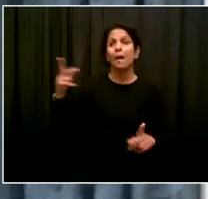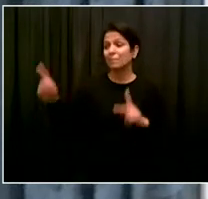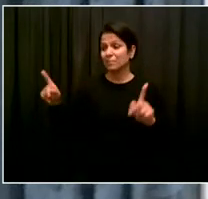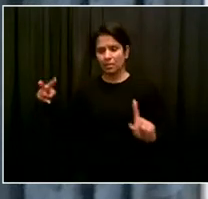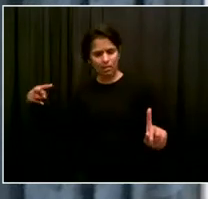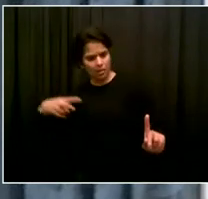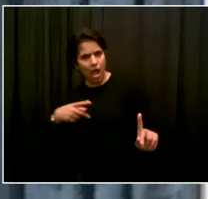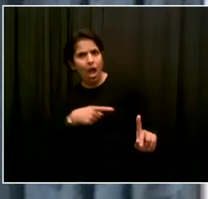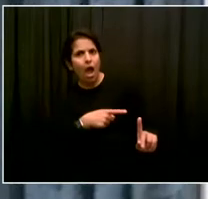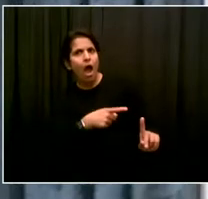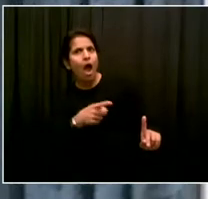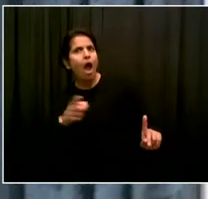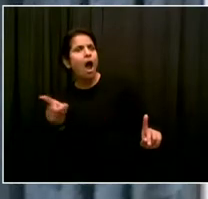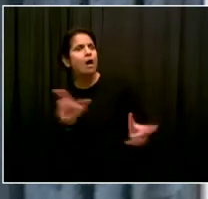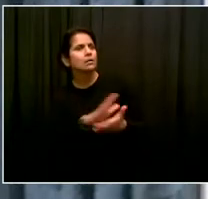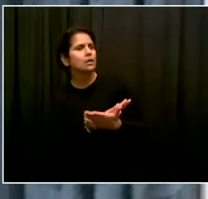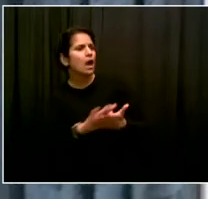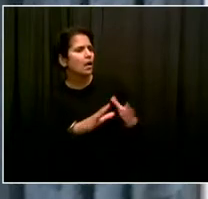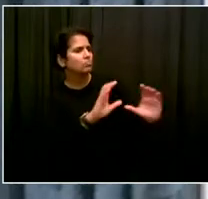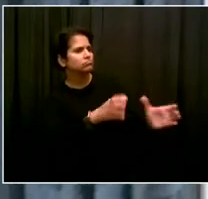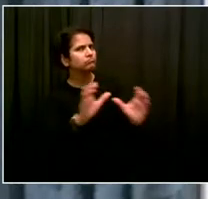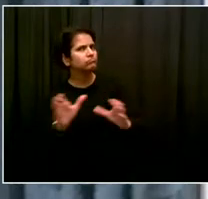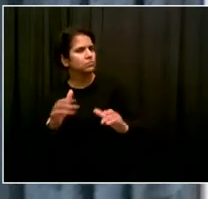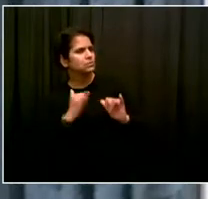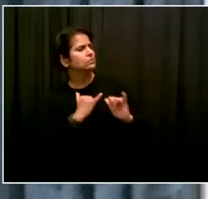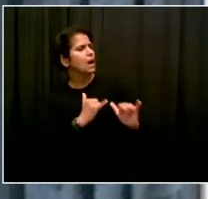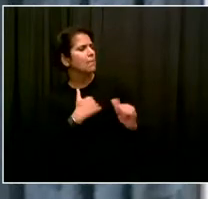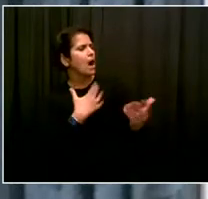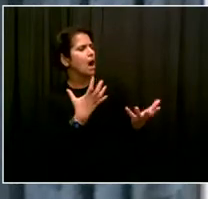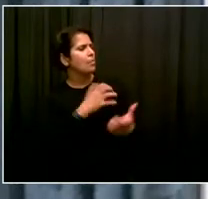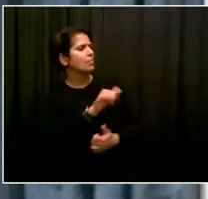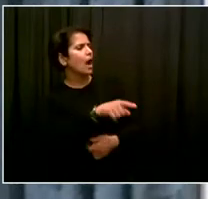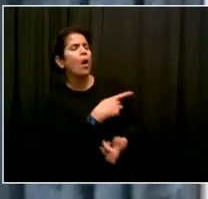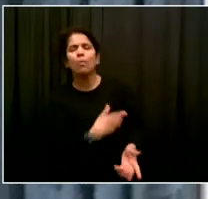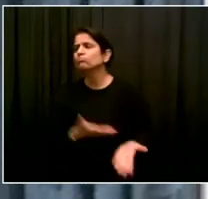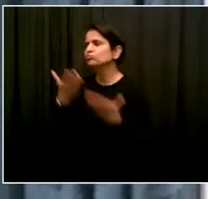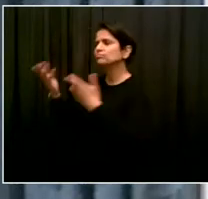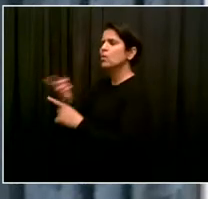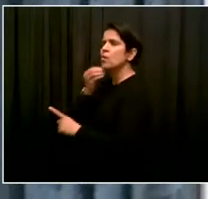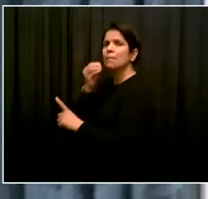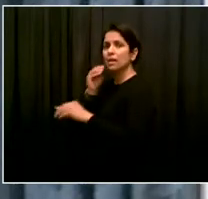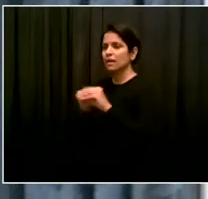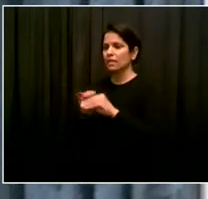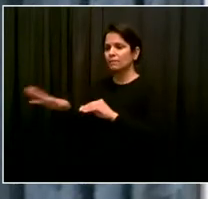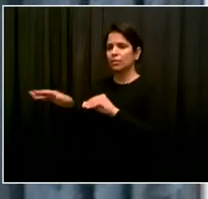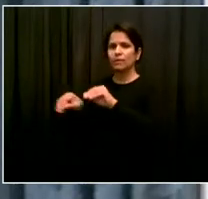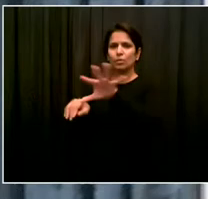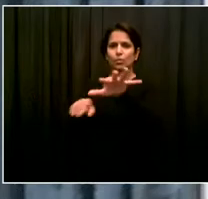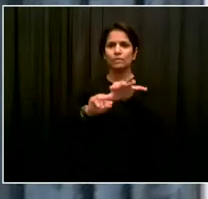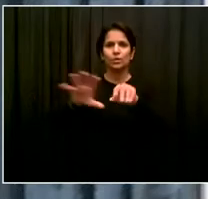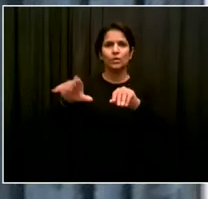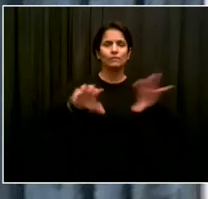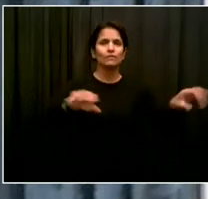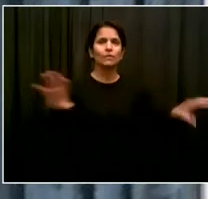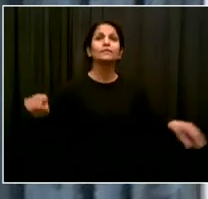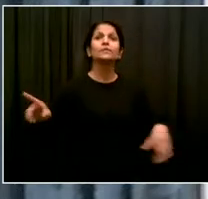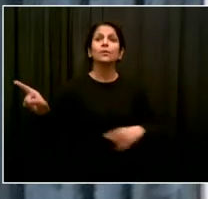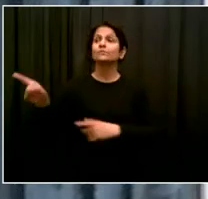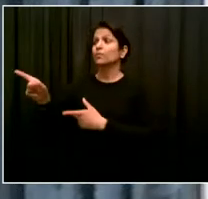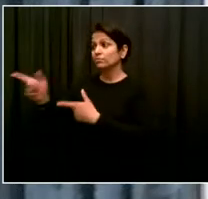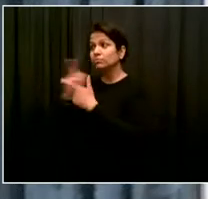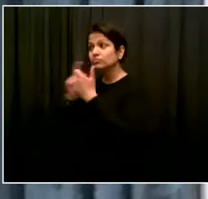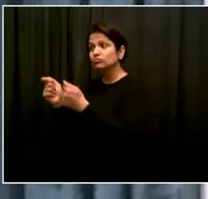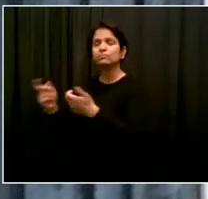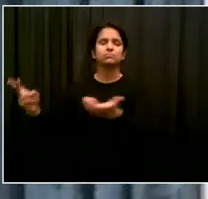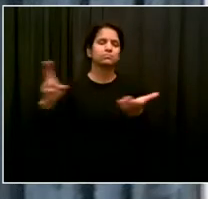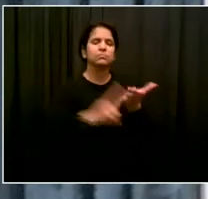us time to get some real metrics that can help us make a more scalable product, for when we're ready to go back to a really robust program again, which